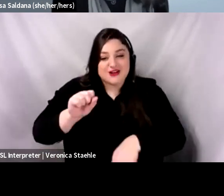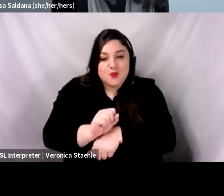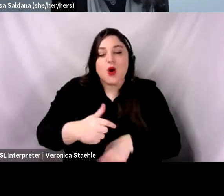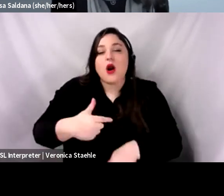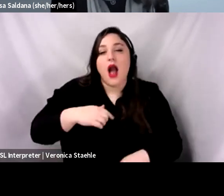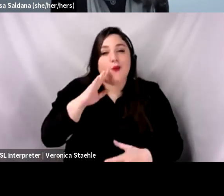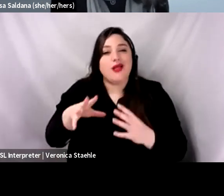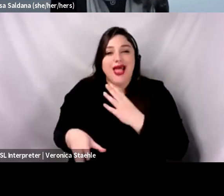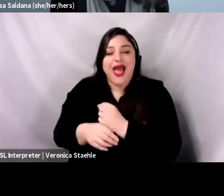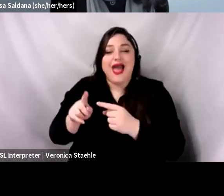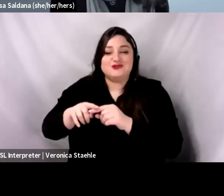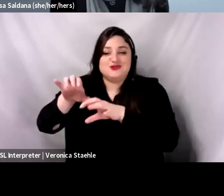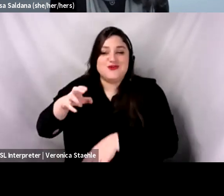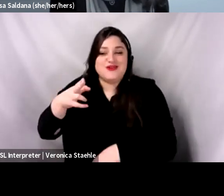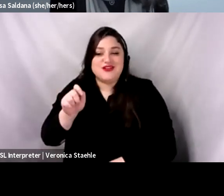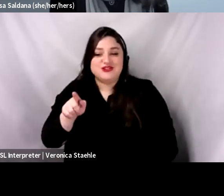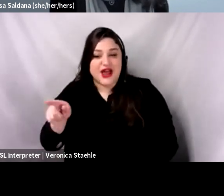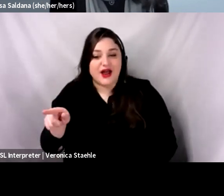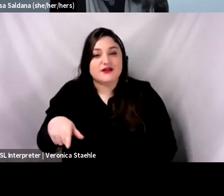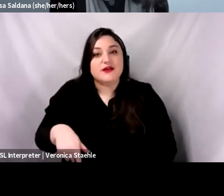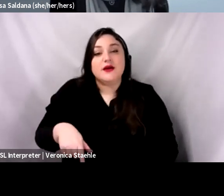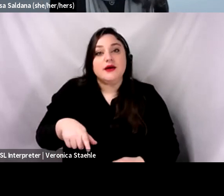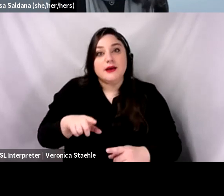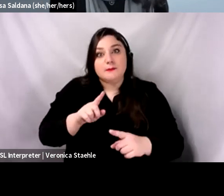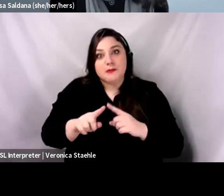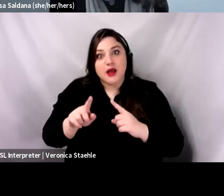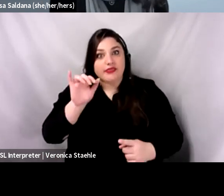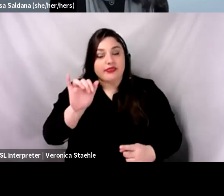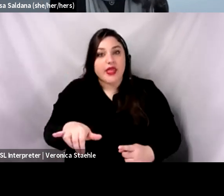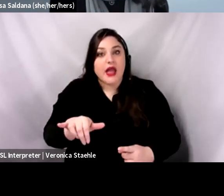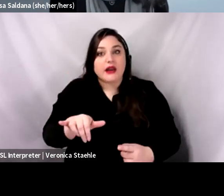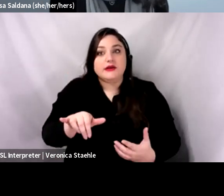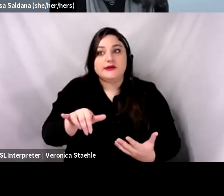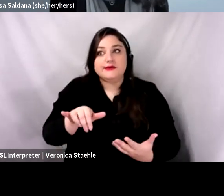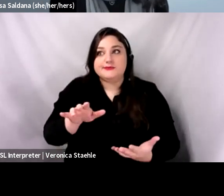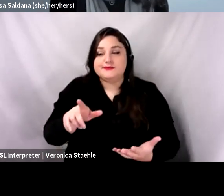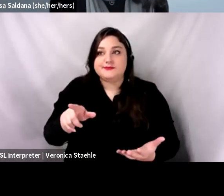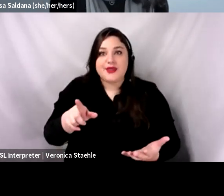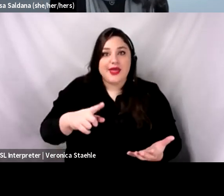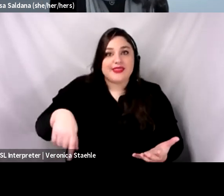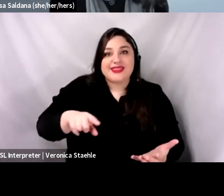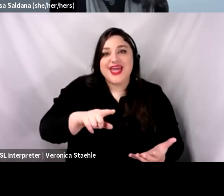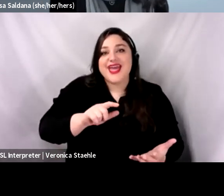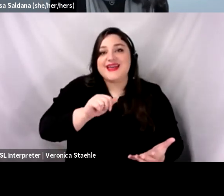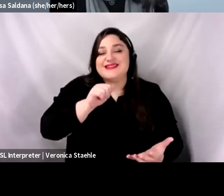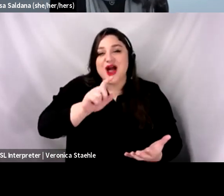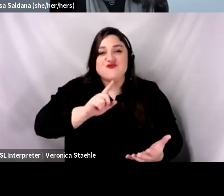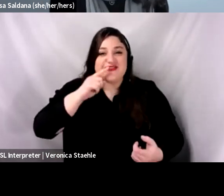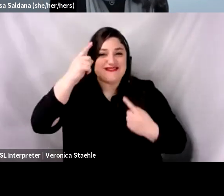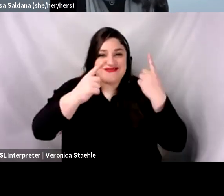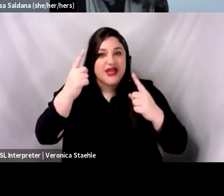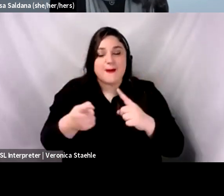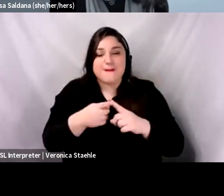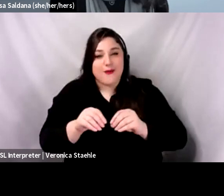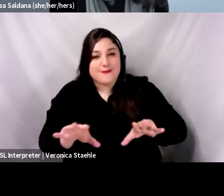chat as well. You know, they, that really thought about implementation strategies and